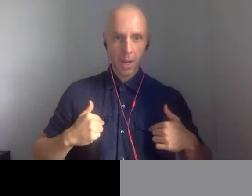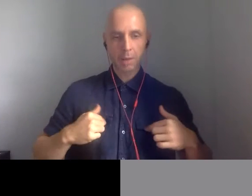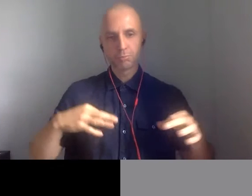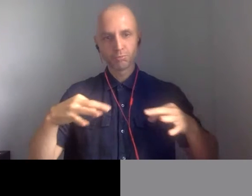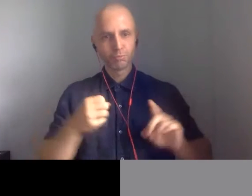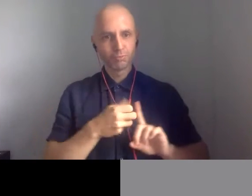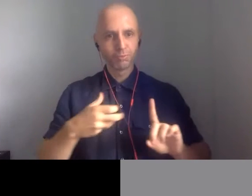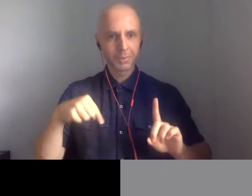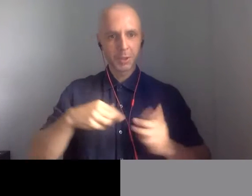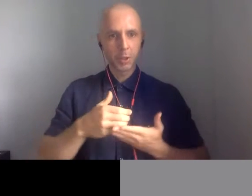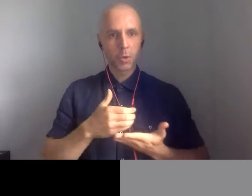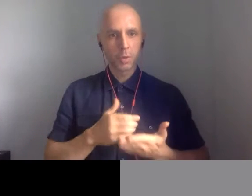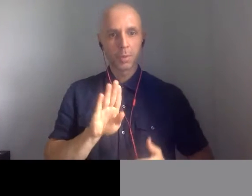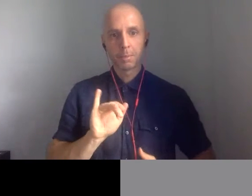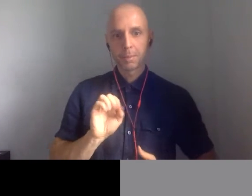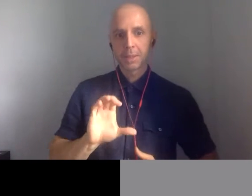of that class.